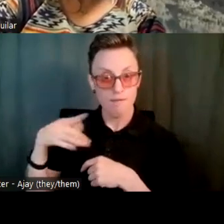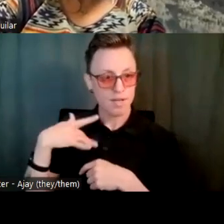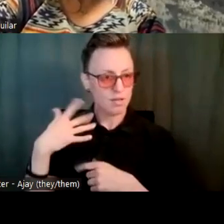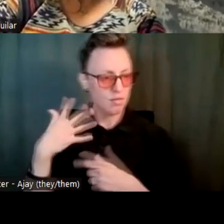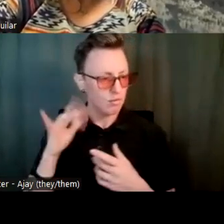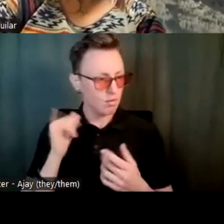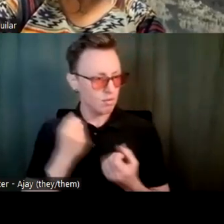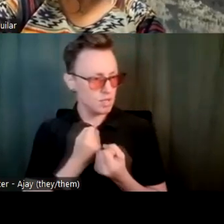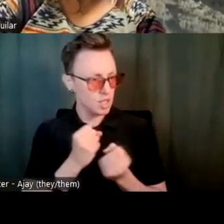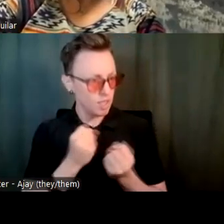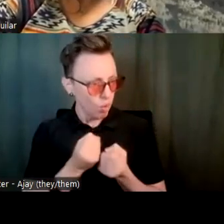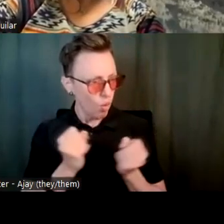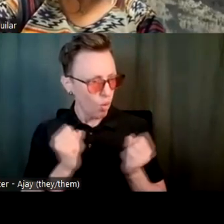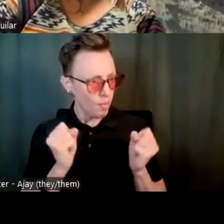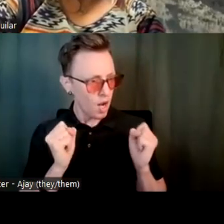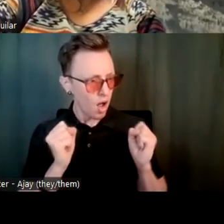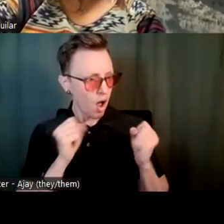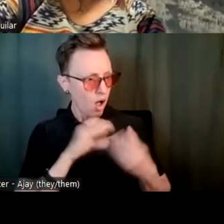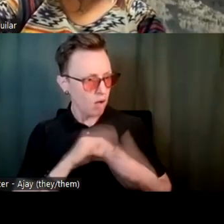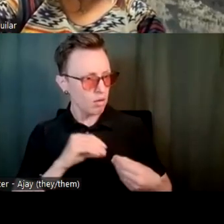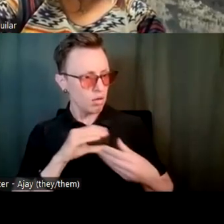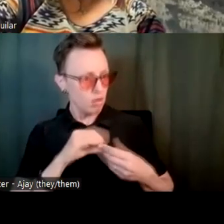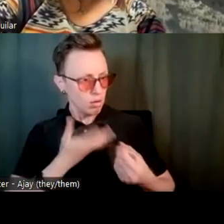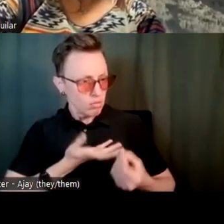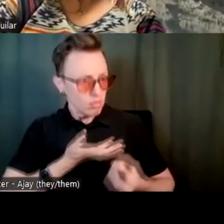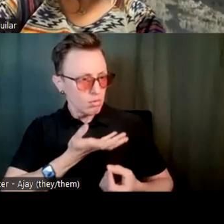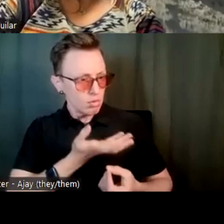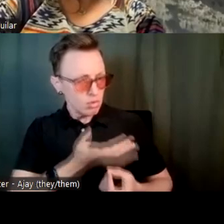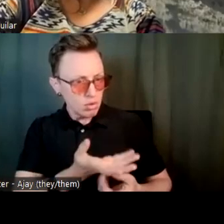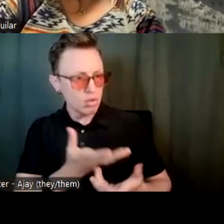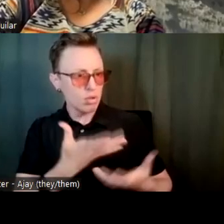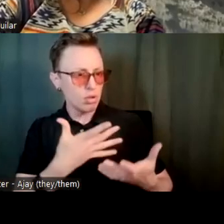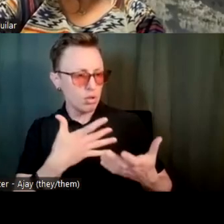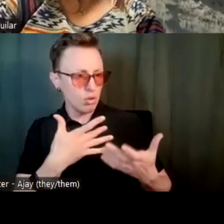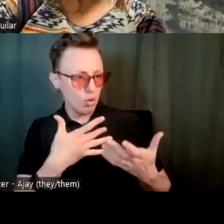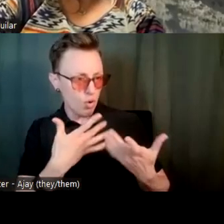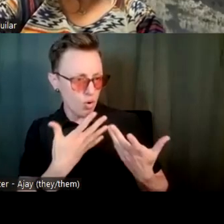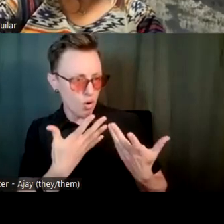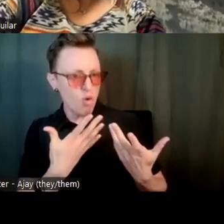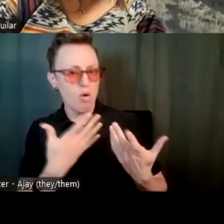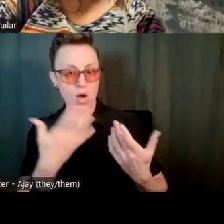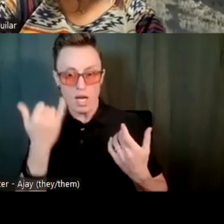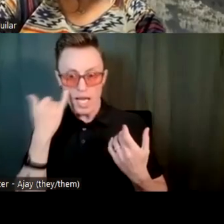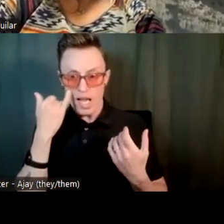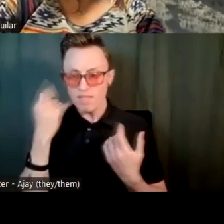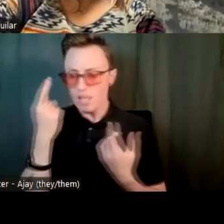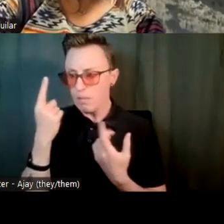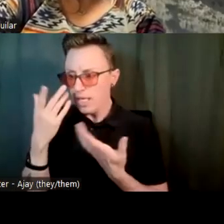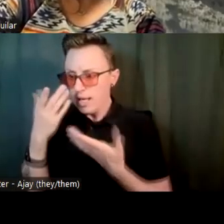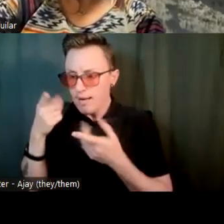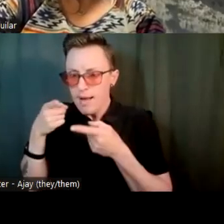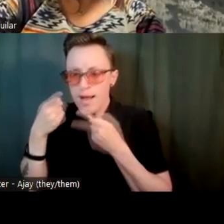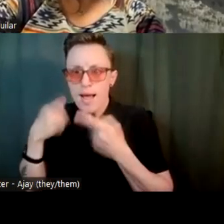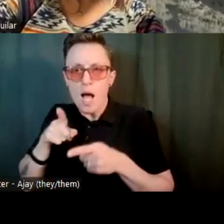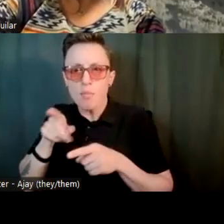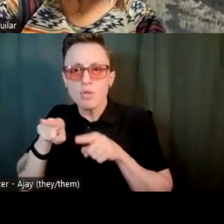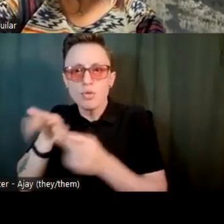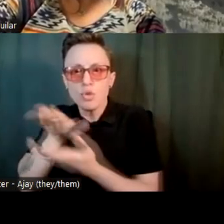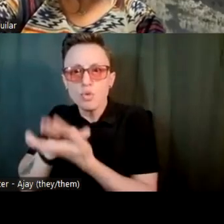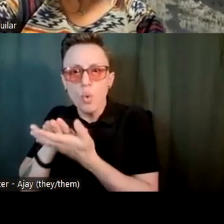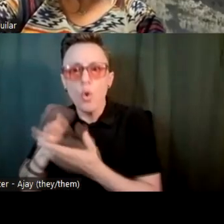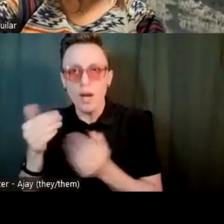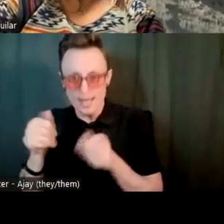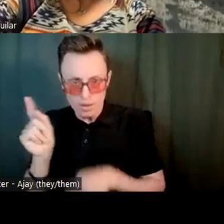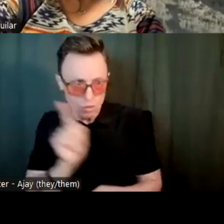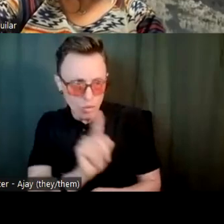open up. They're going to feel safe enough to talk. They're going to feel safe enough to go to the teacher if they need something. But, you know, when you have,